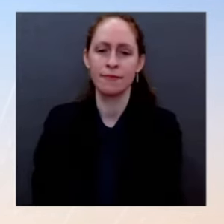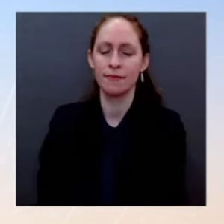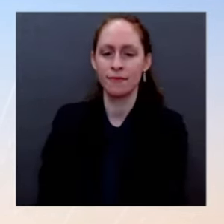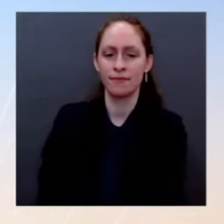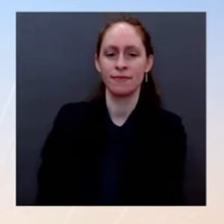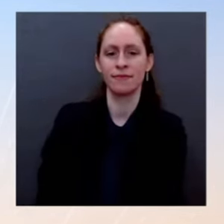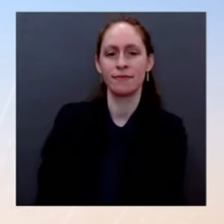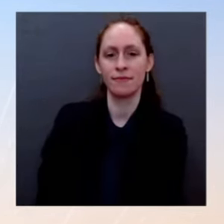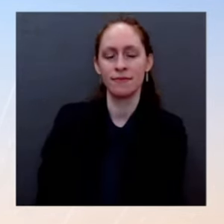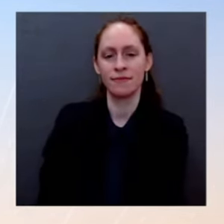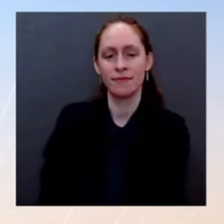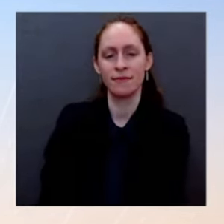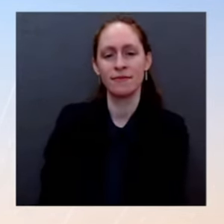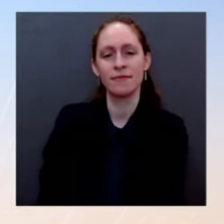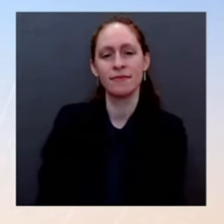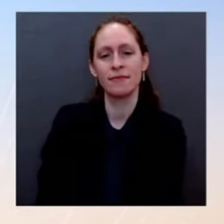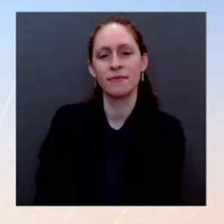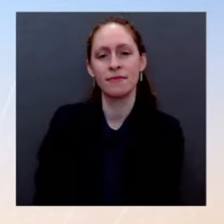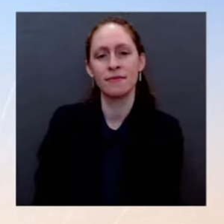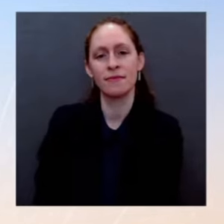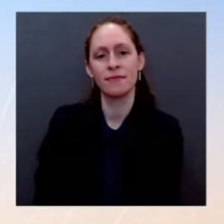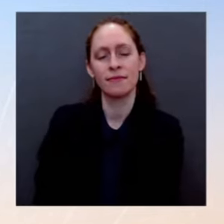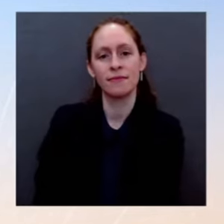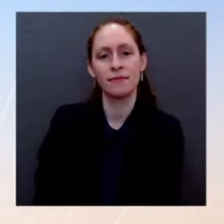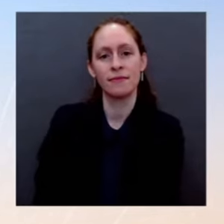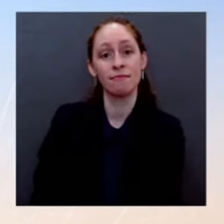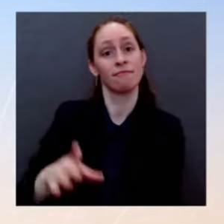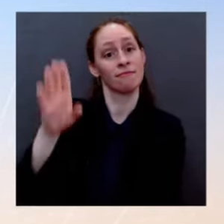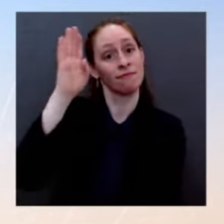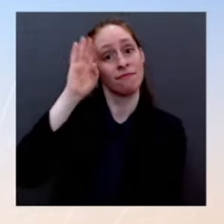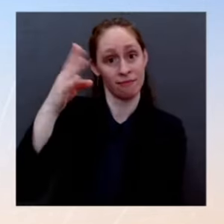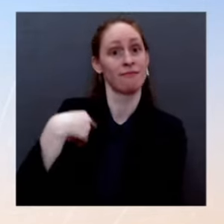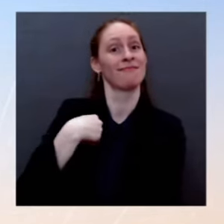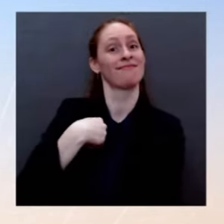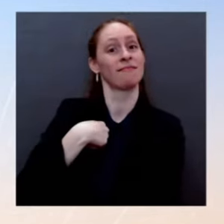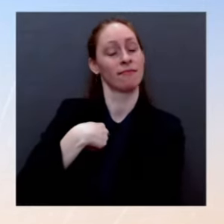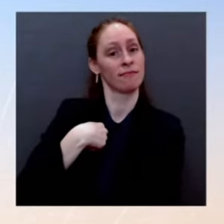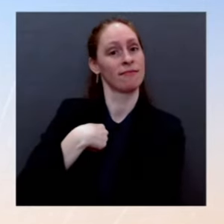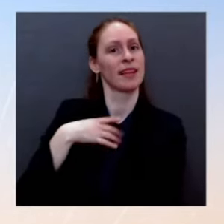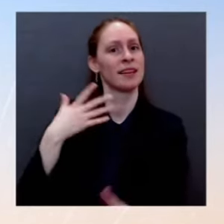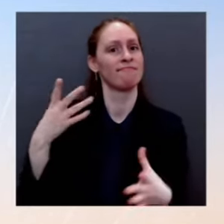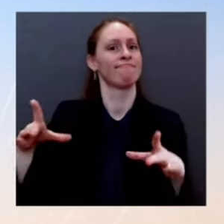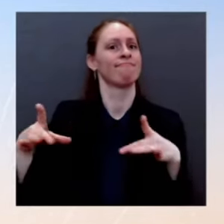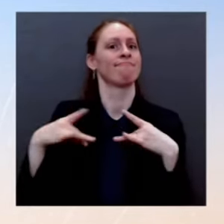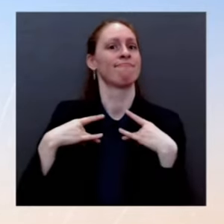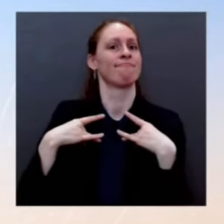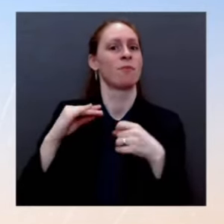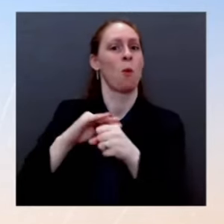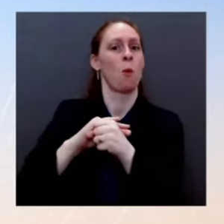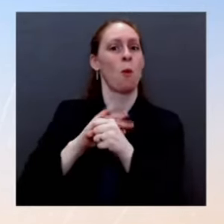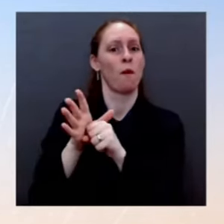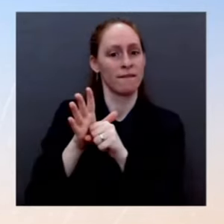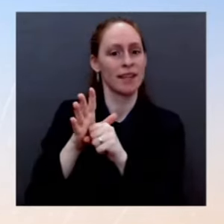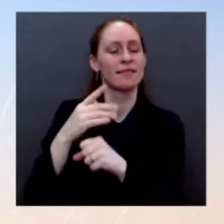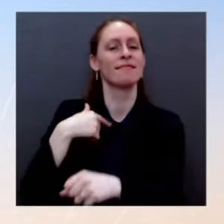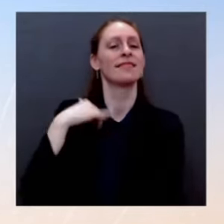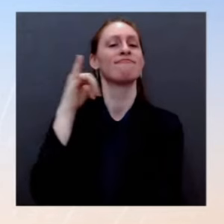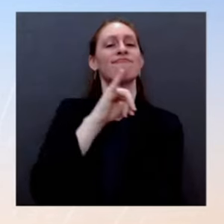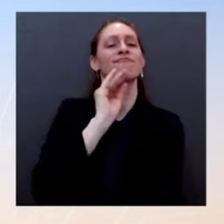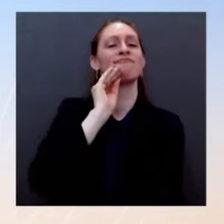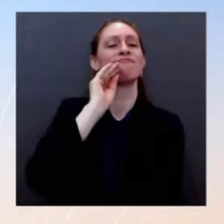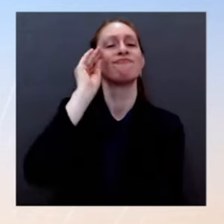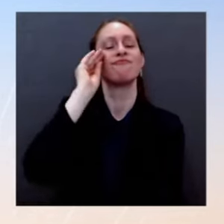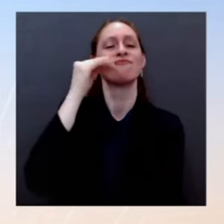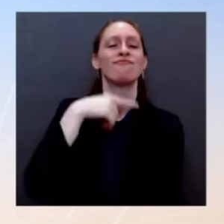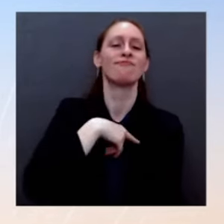test, like a lot of people watching, and a lot of time in front of the TV. I heard the president say. Did you watch Fox the whole time or other things?